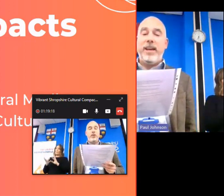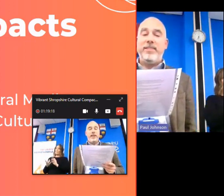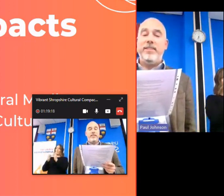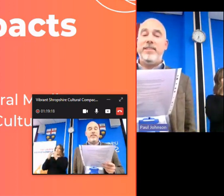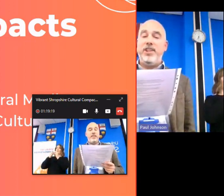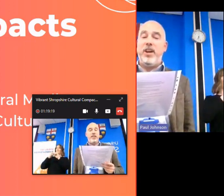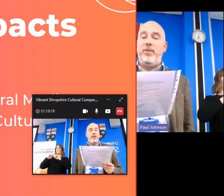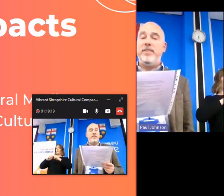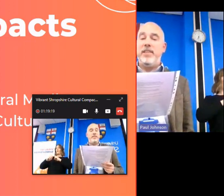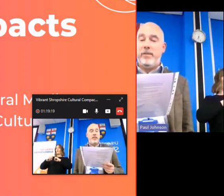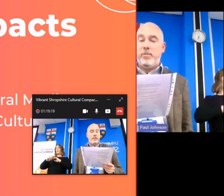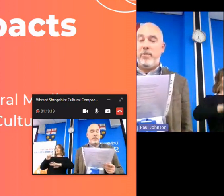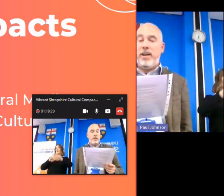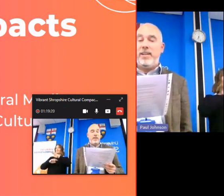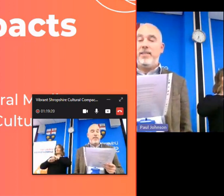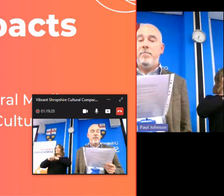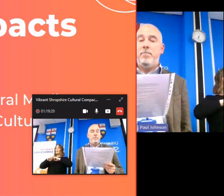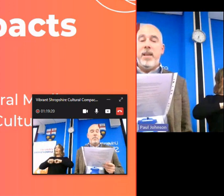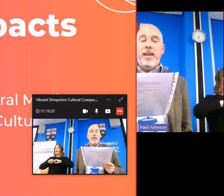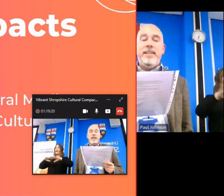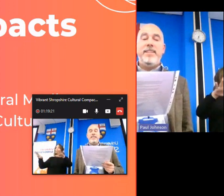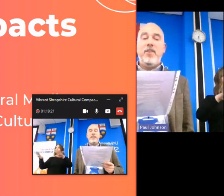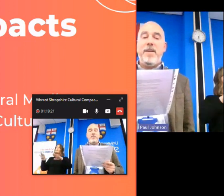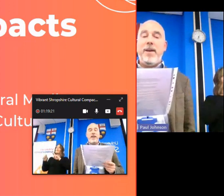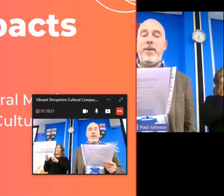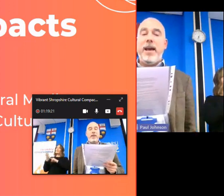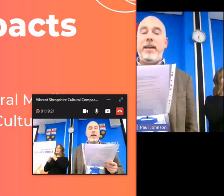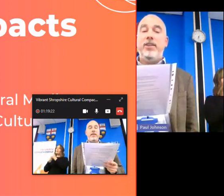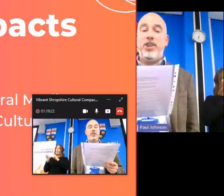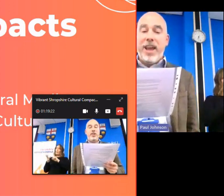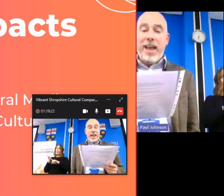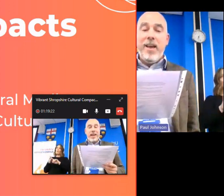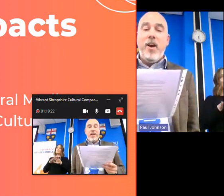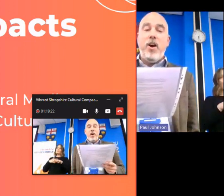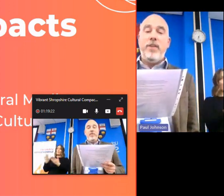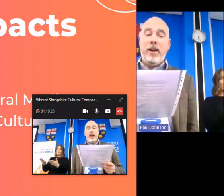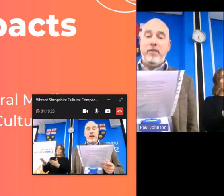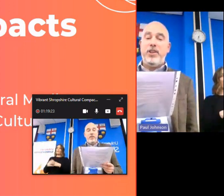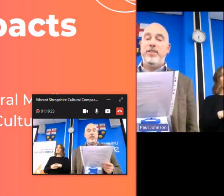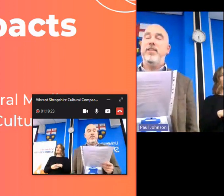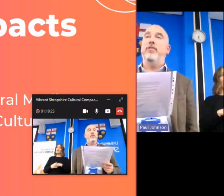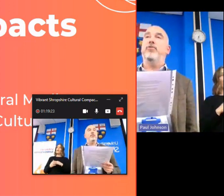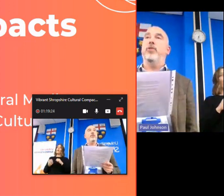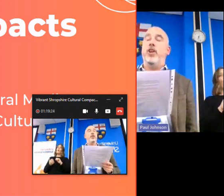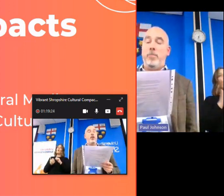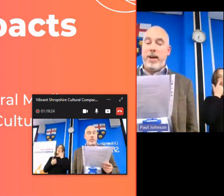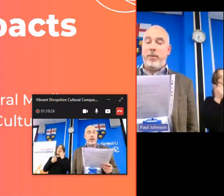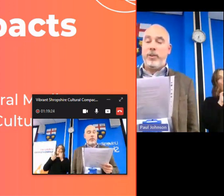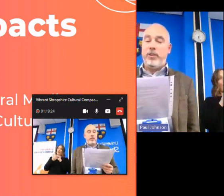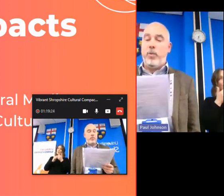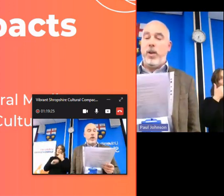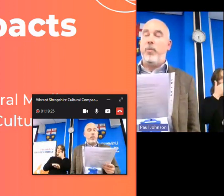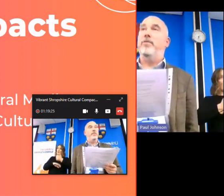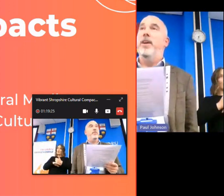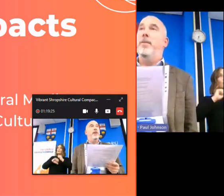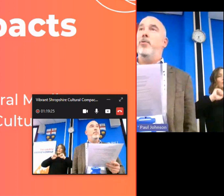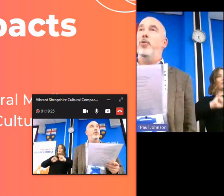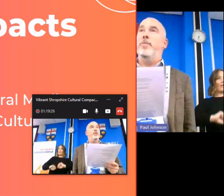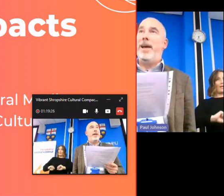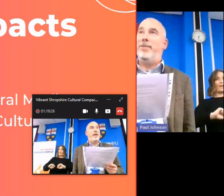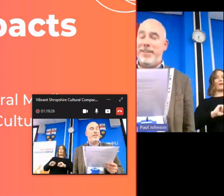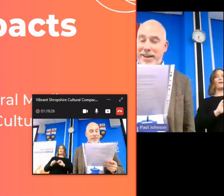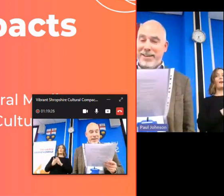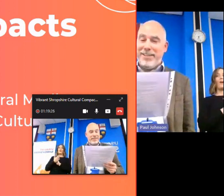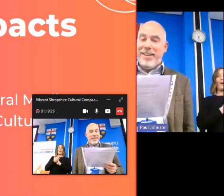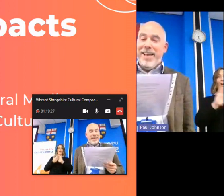for national broadcasters ngos and service providers he's co-founder and chair of herefordshire's cultural compact which is why we've